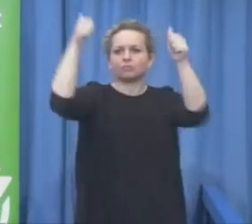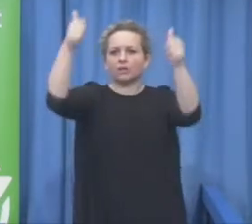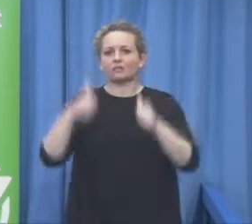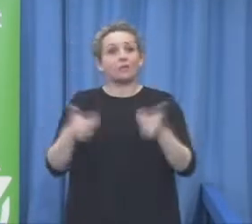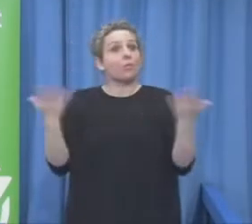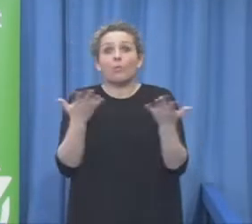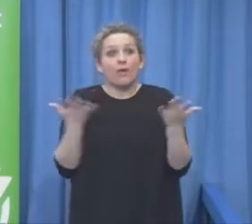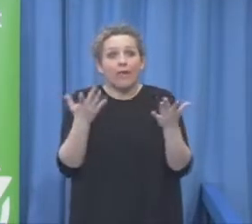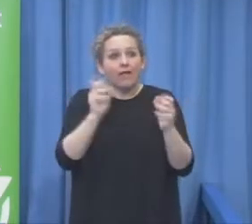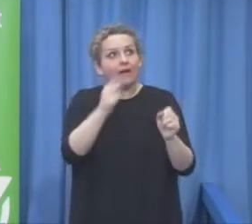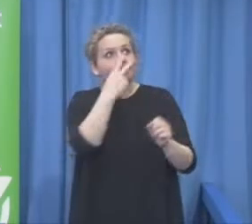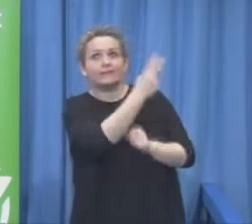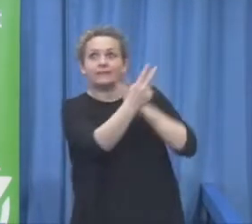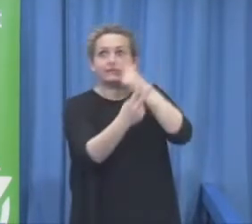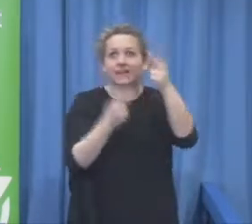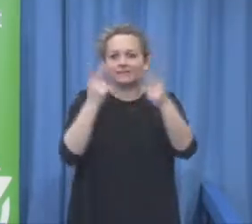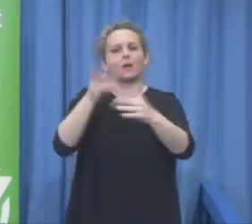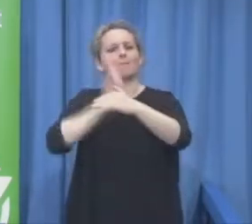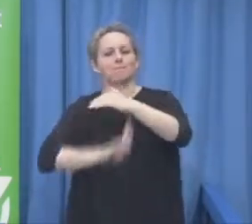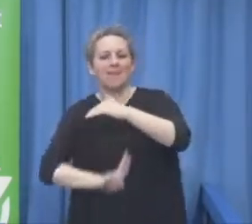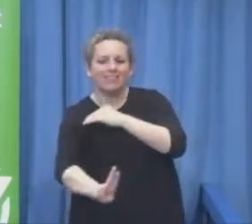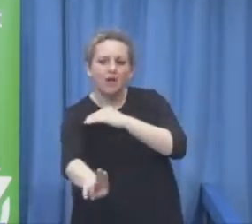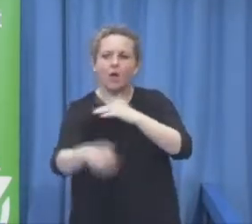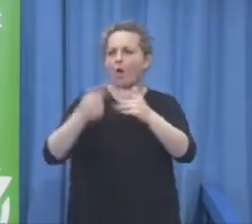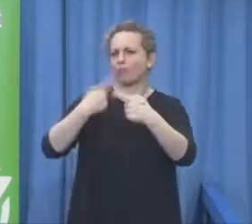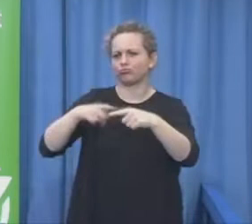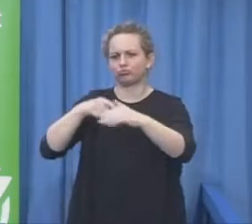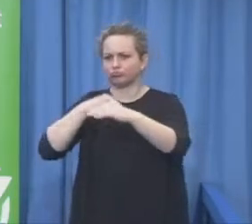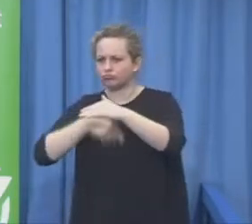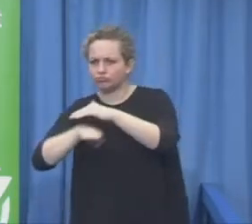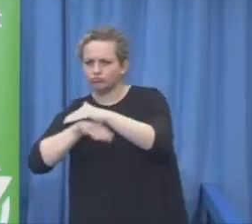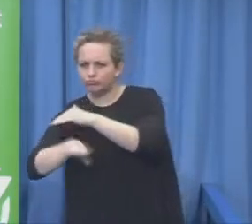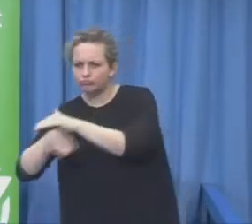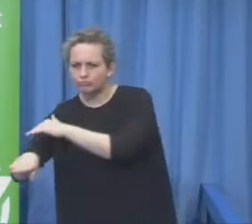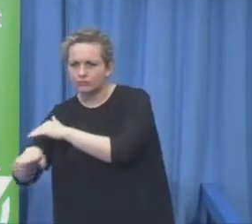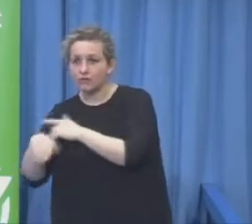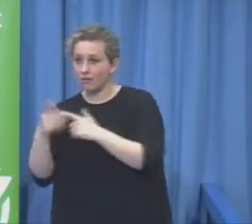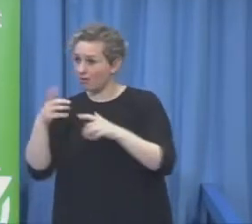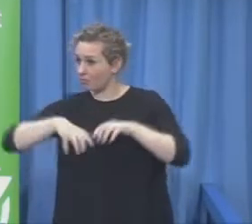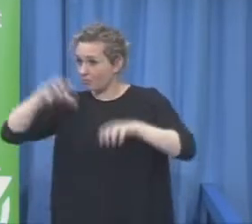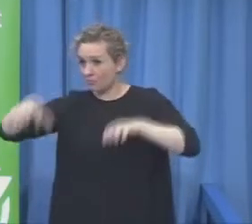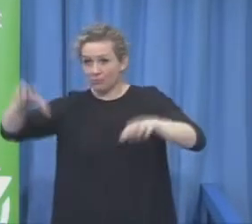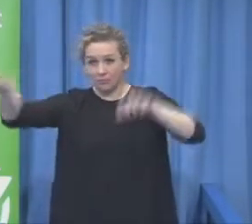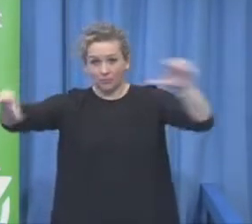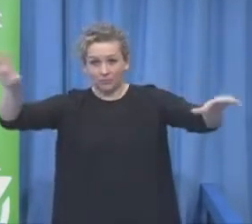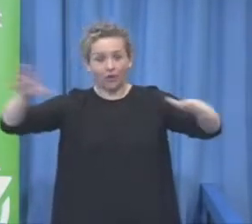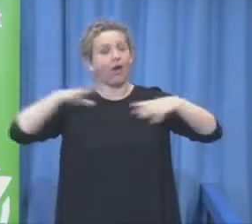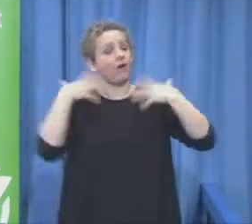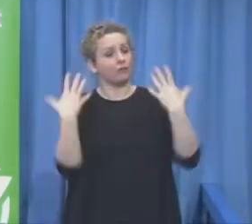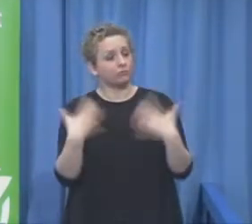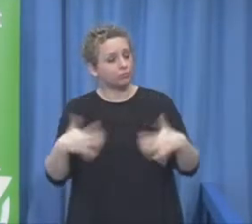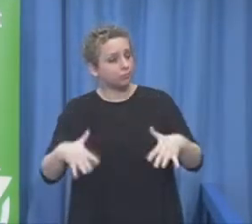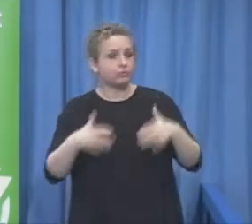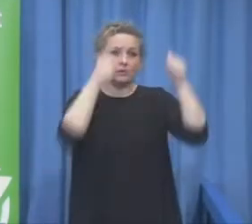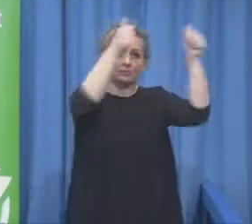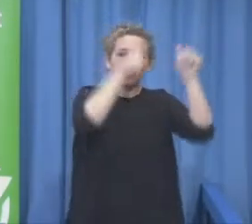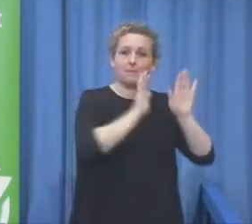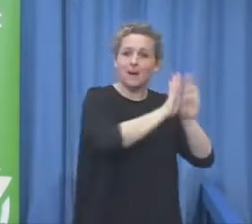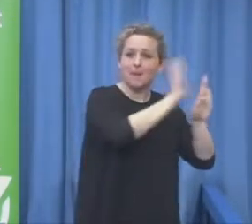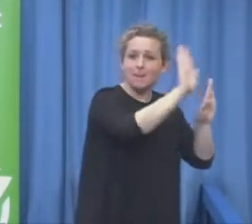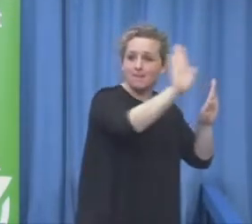many posters of this event on the wall and train well